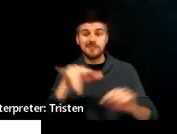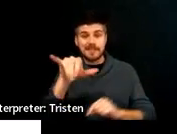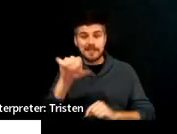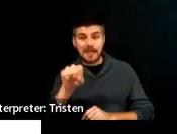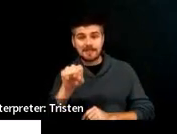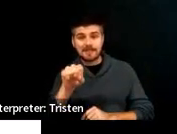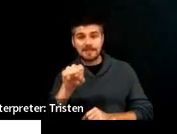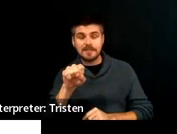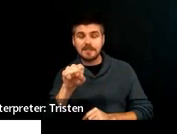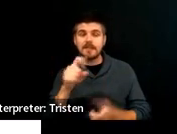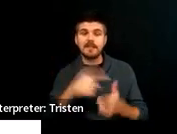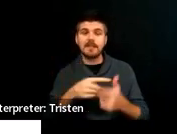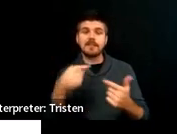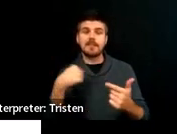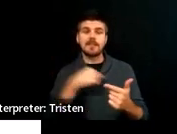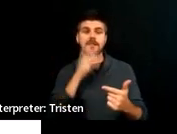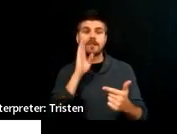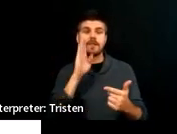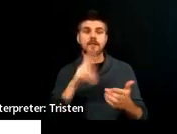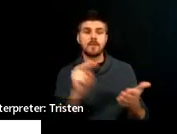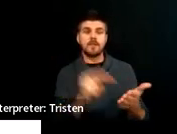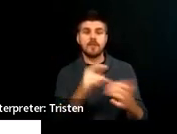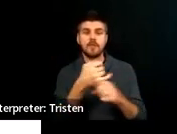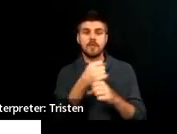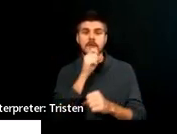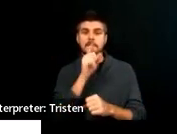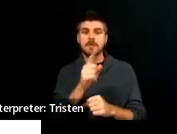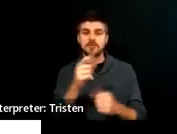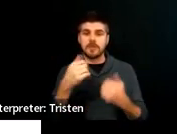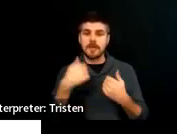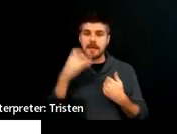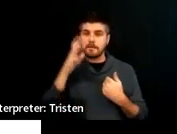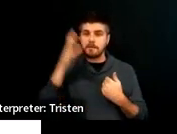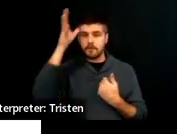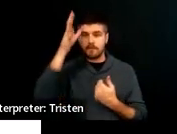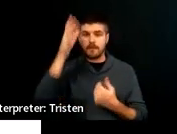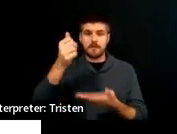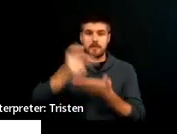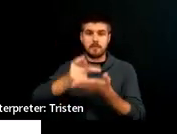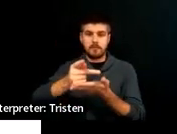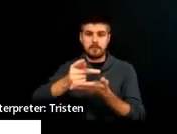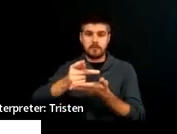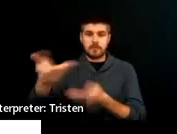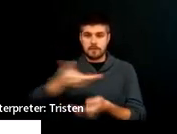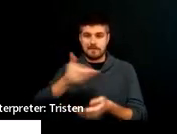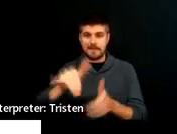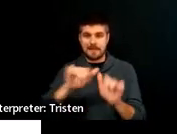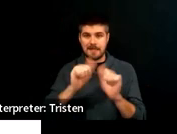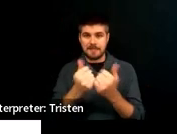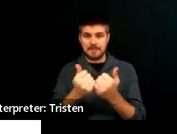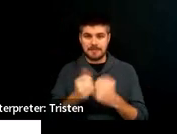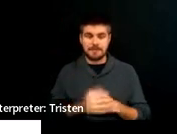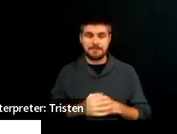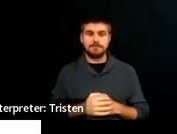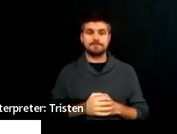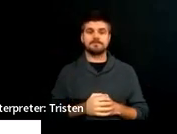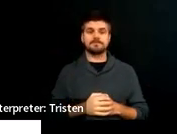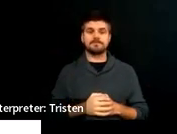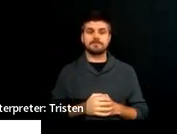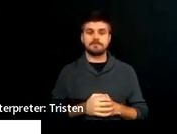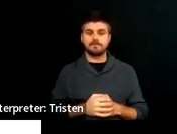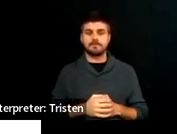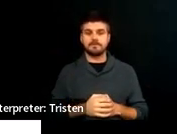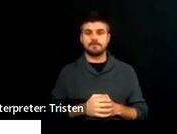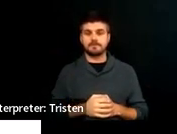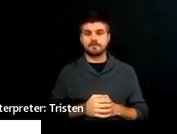then we look to make sure that there is a parental consent to invite that outside agency to the